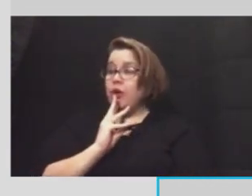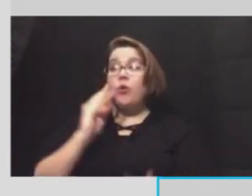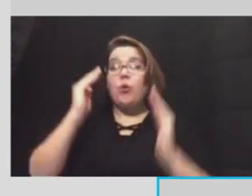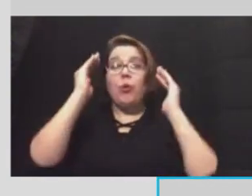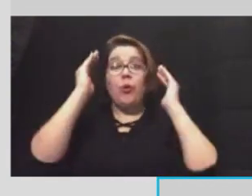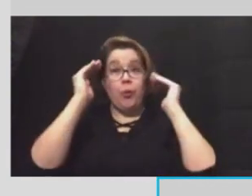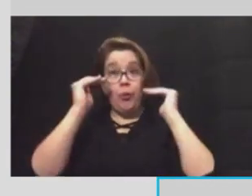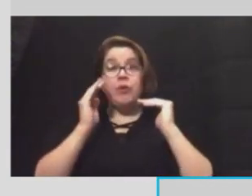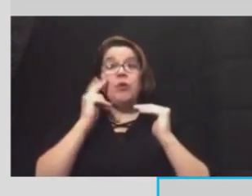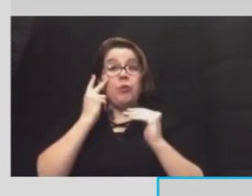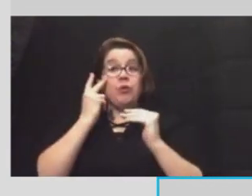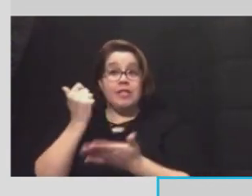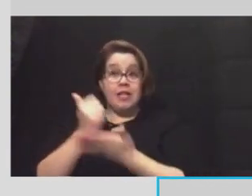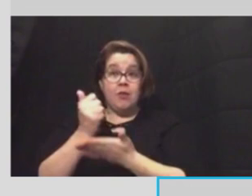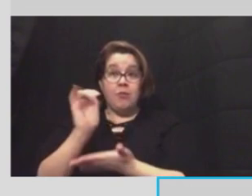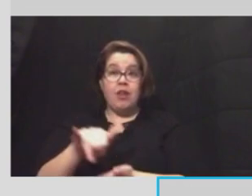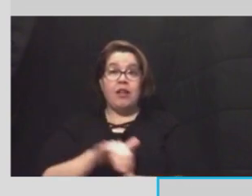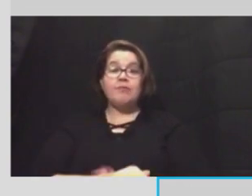some help in that area